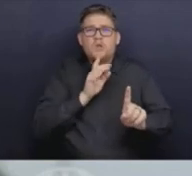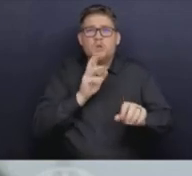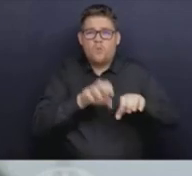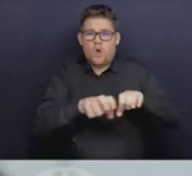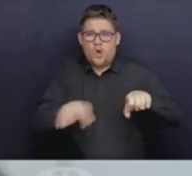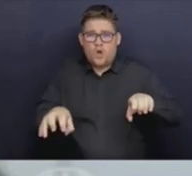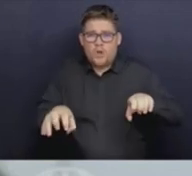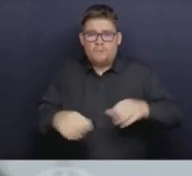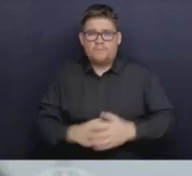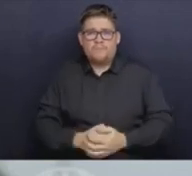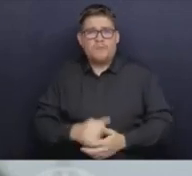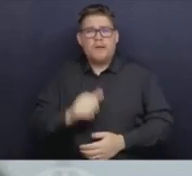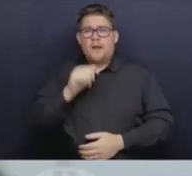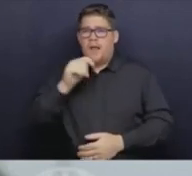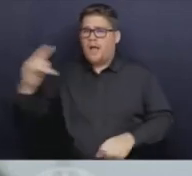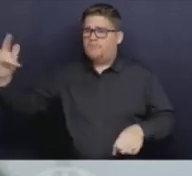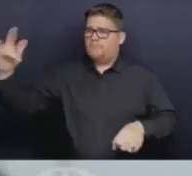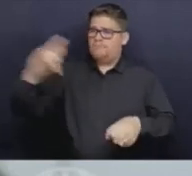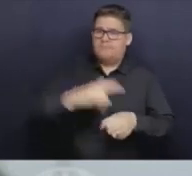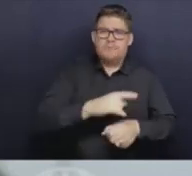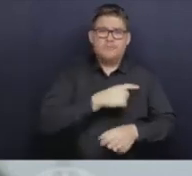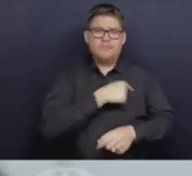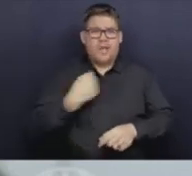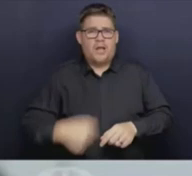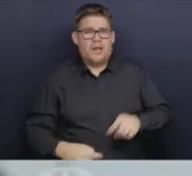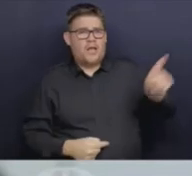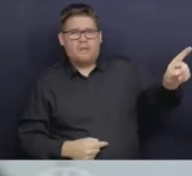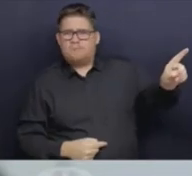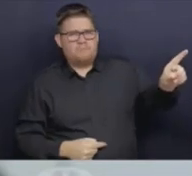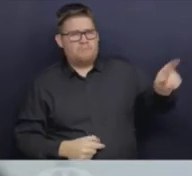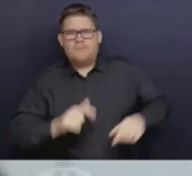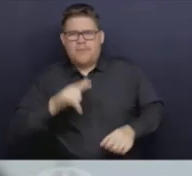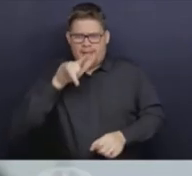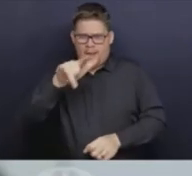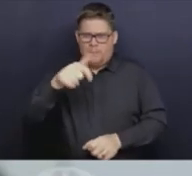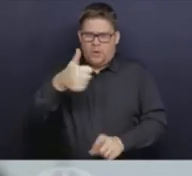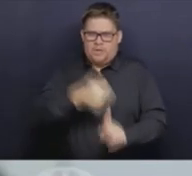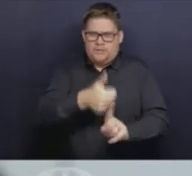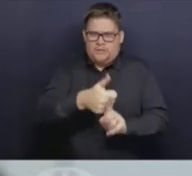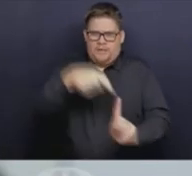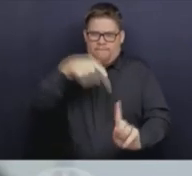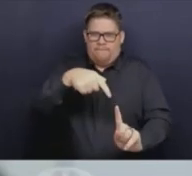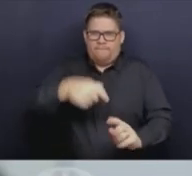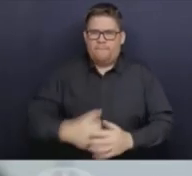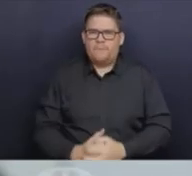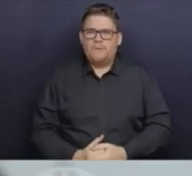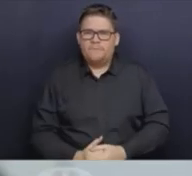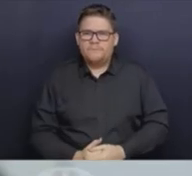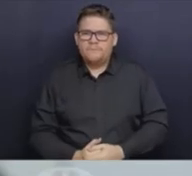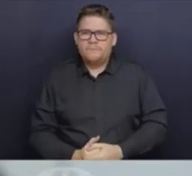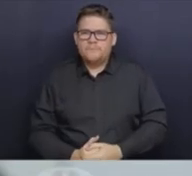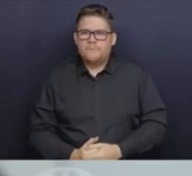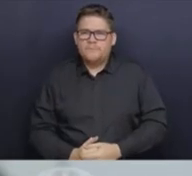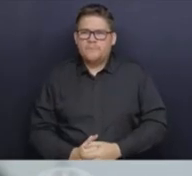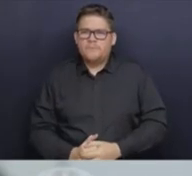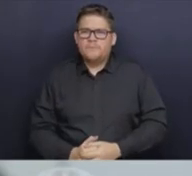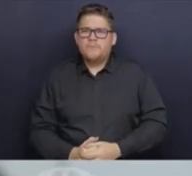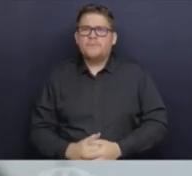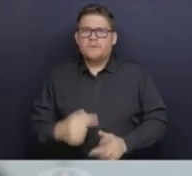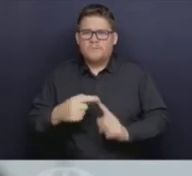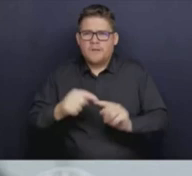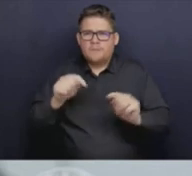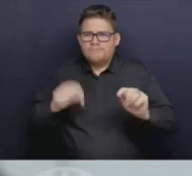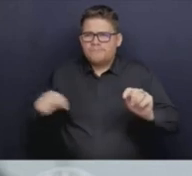China, which, you helps us understand what strains are circulating there, but from other places in the world too. And I think this will be